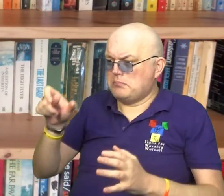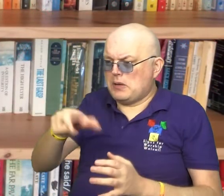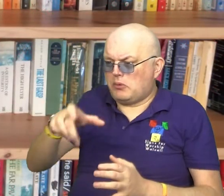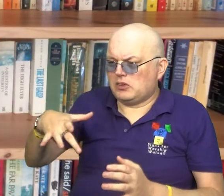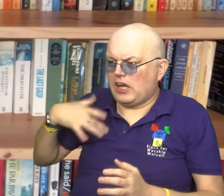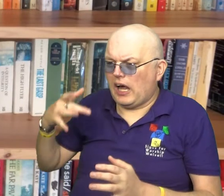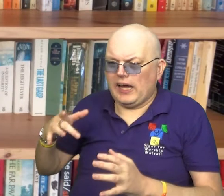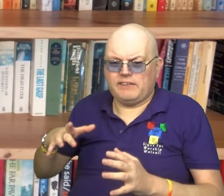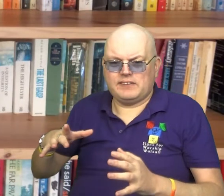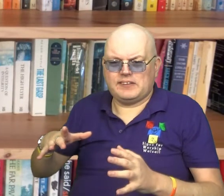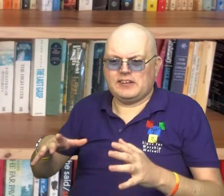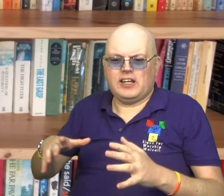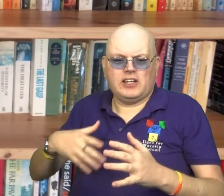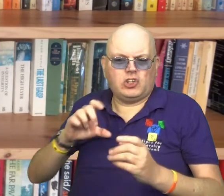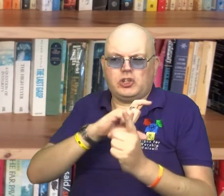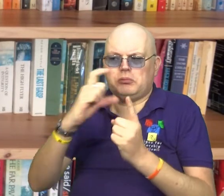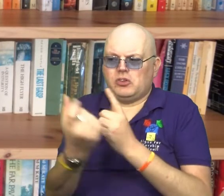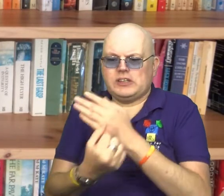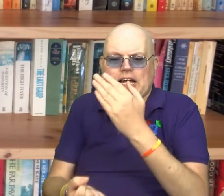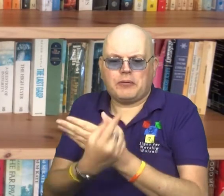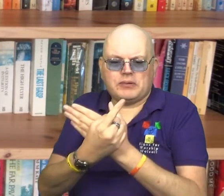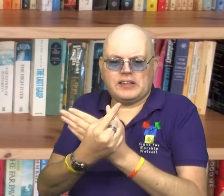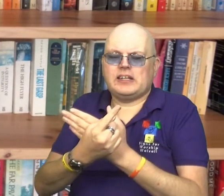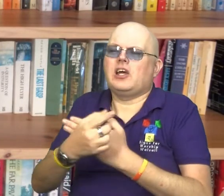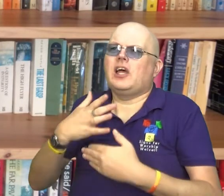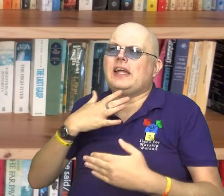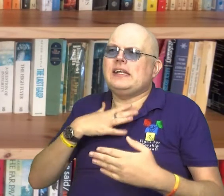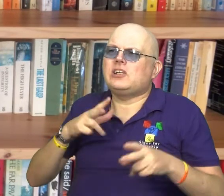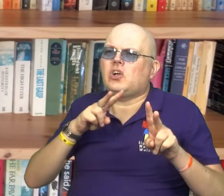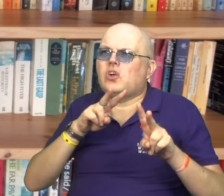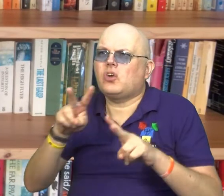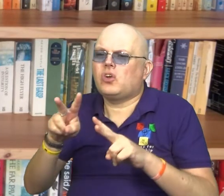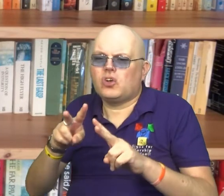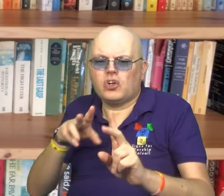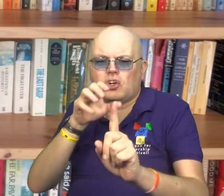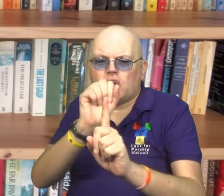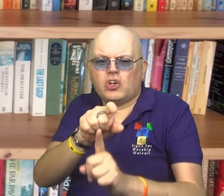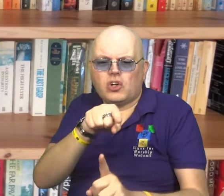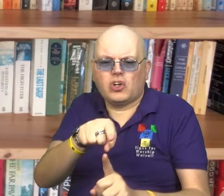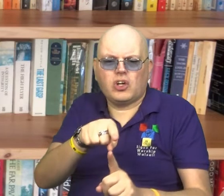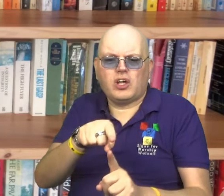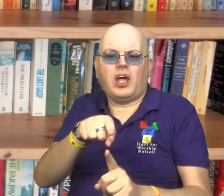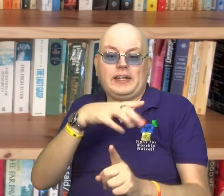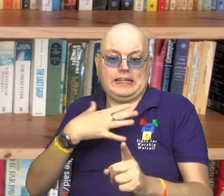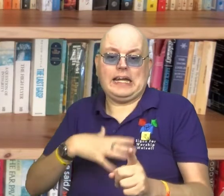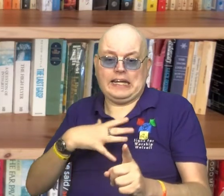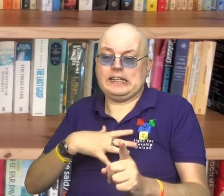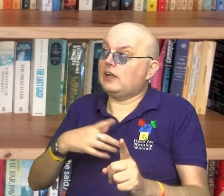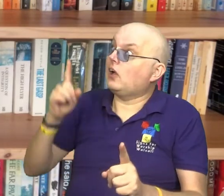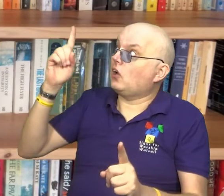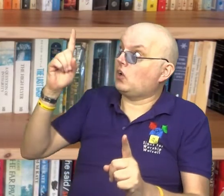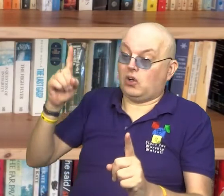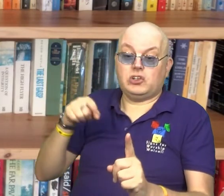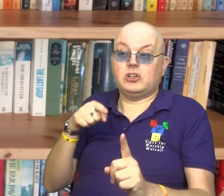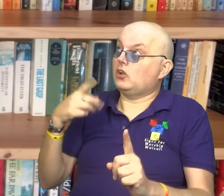on in people's lives and in the life of the community. We need to look and see if there is an obvious need